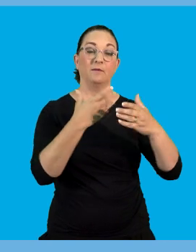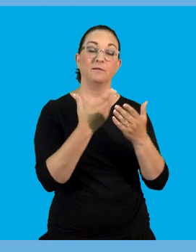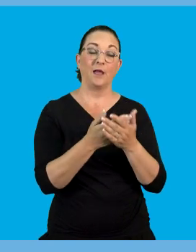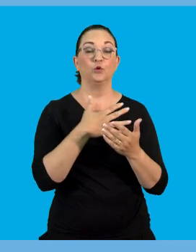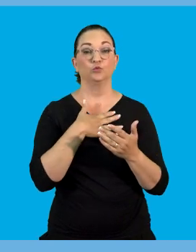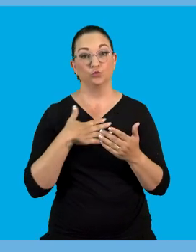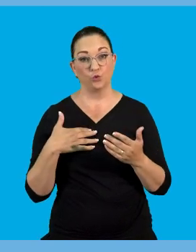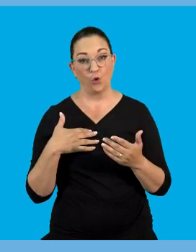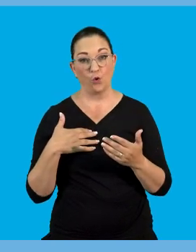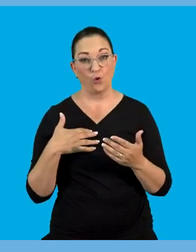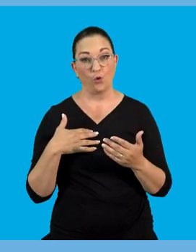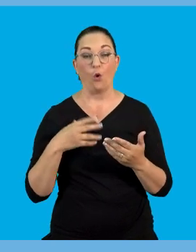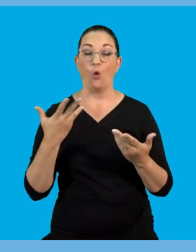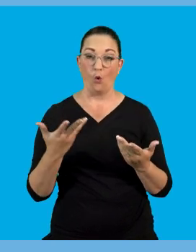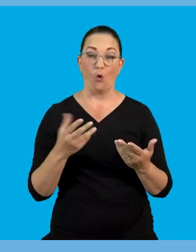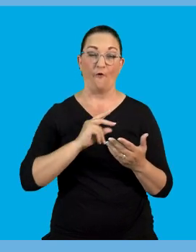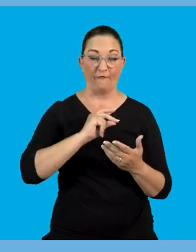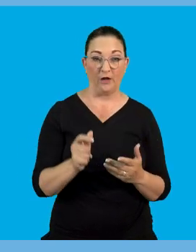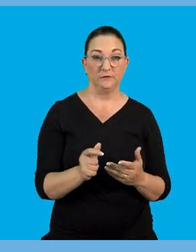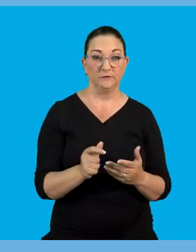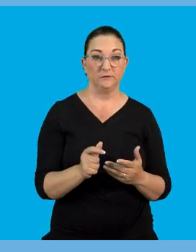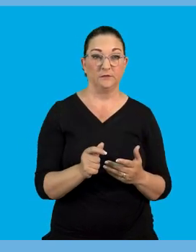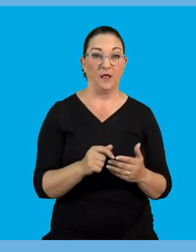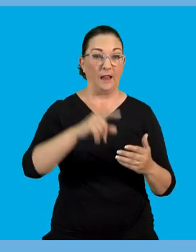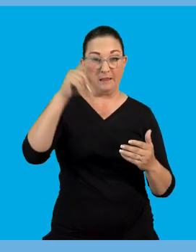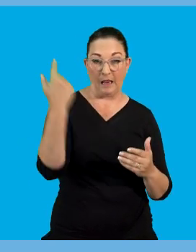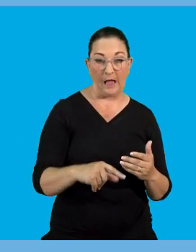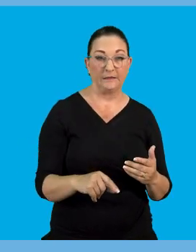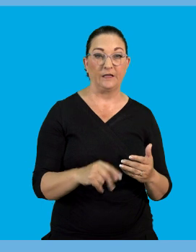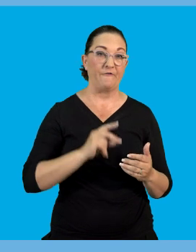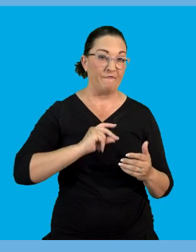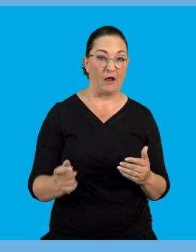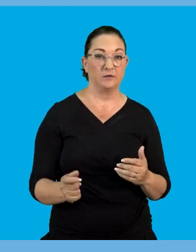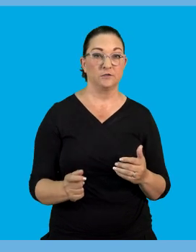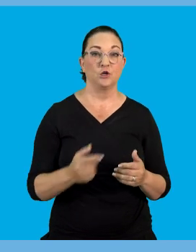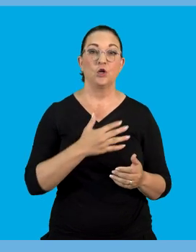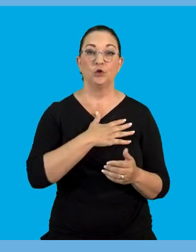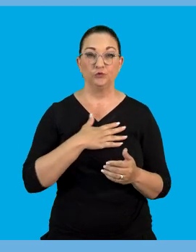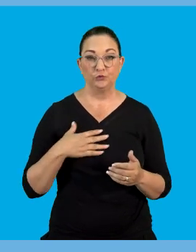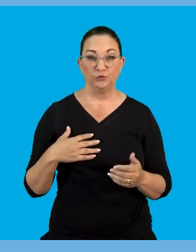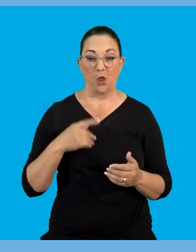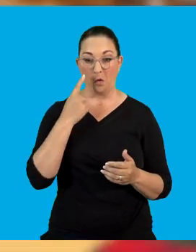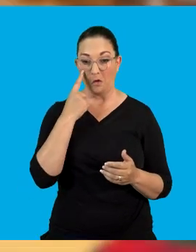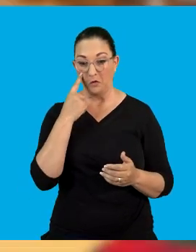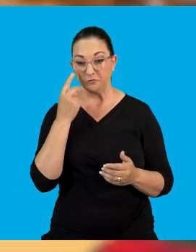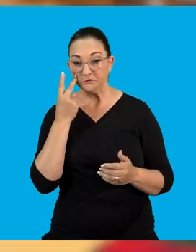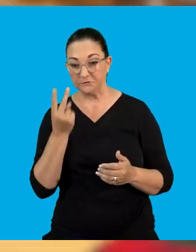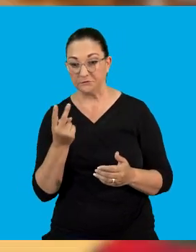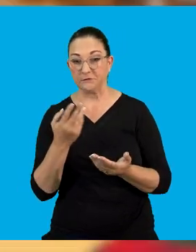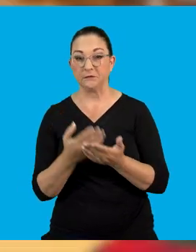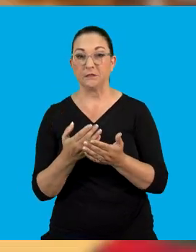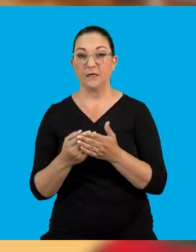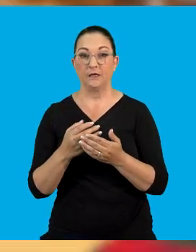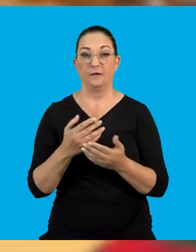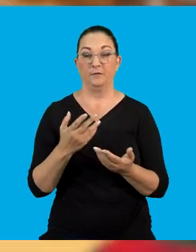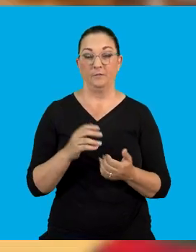happen slow or fast. If it happens fast. That's when you call it a lightning. If it's slow. If can use an example of that glow or